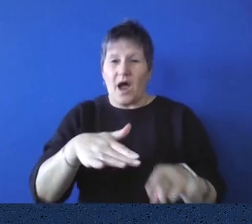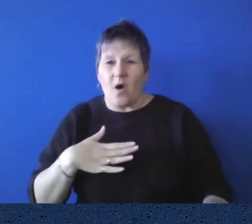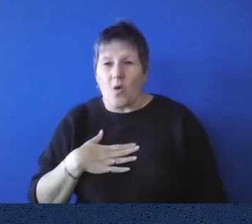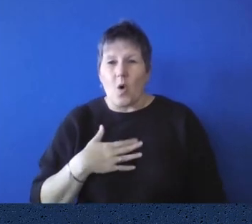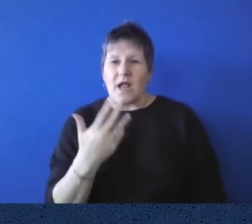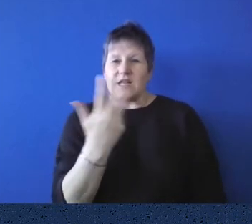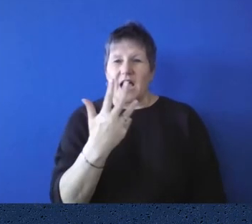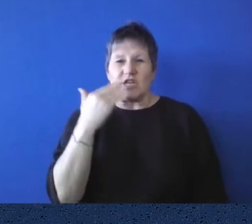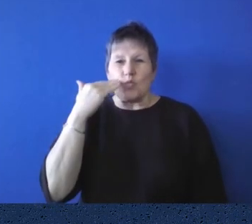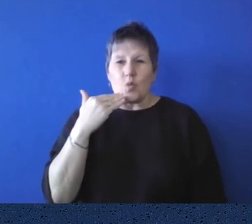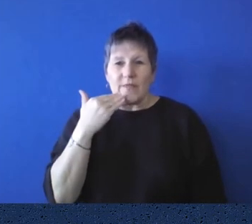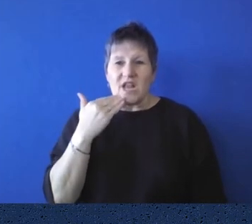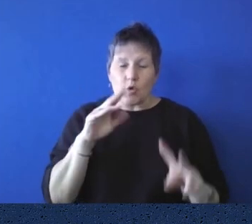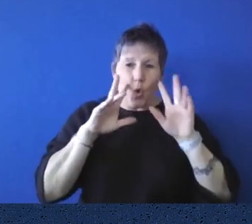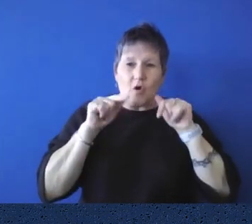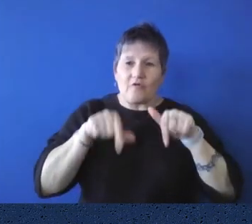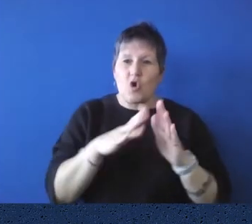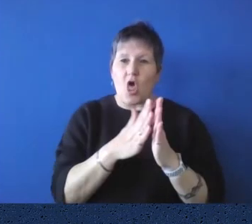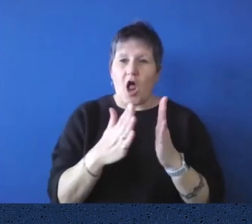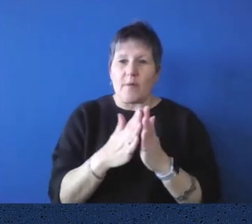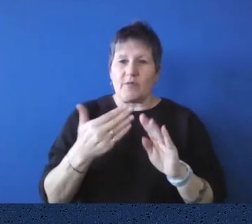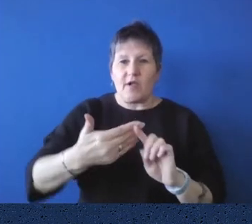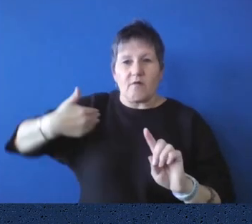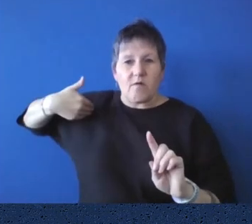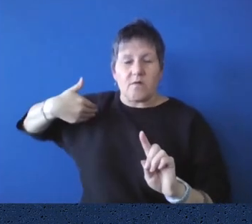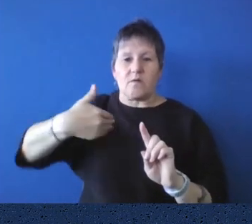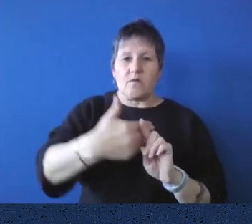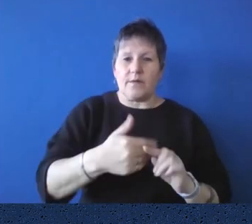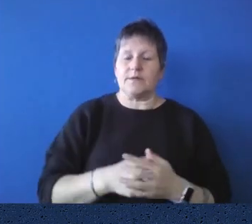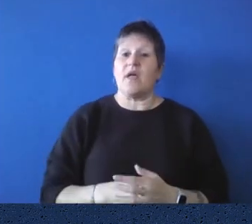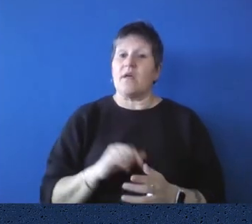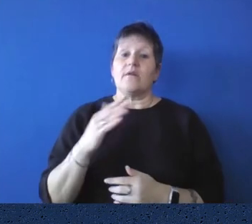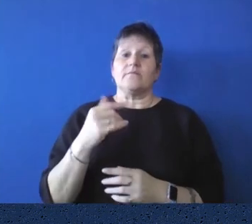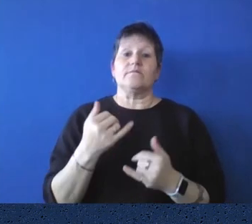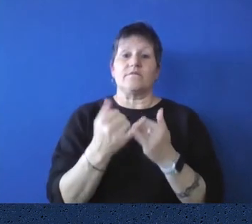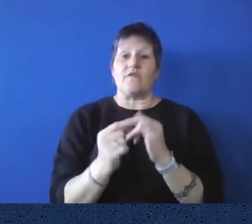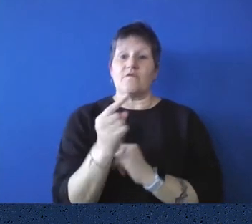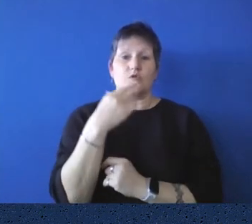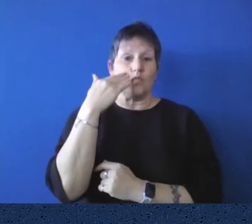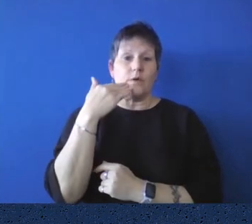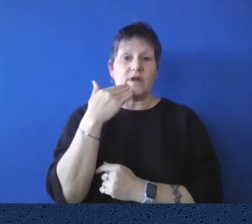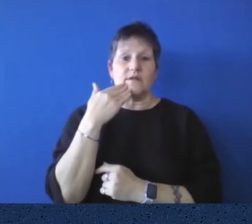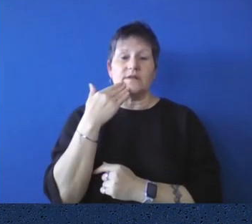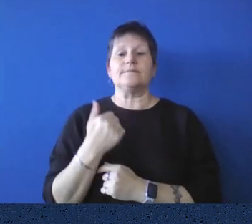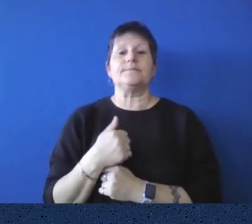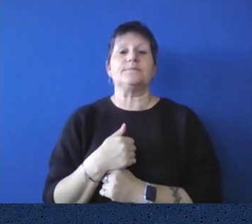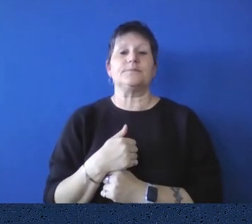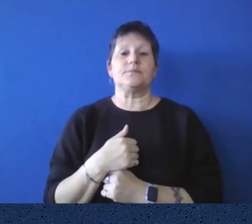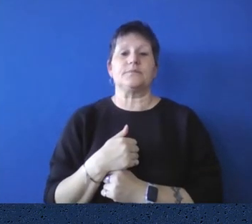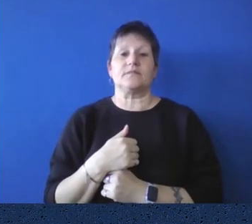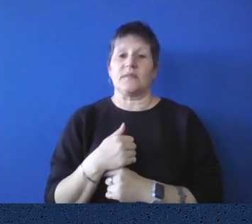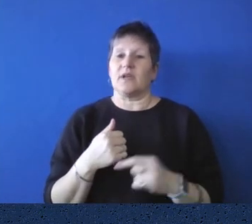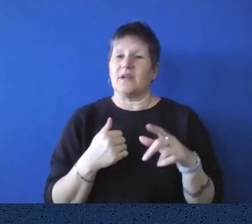years. It is indeedy. And, um, but, um, the first female librarian, which I'd like to, um, mention, uh, the first female